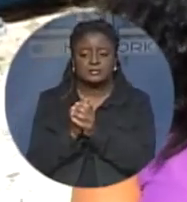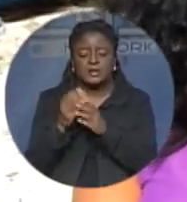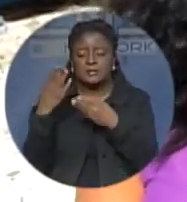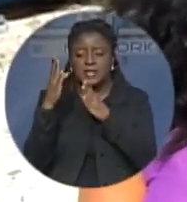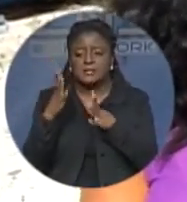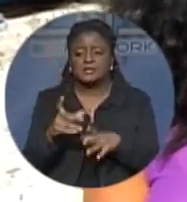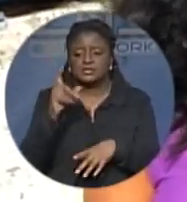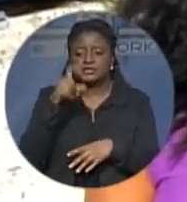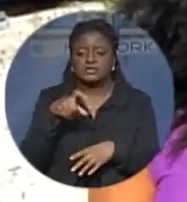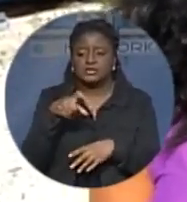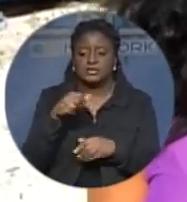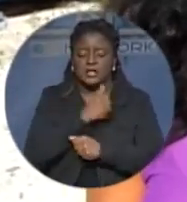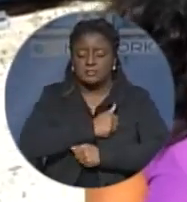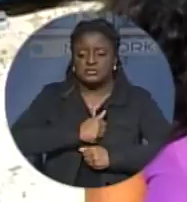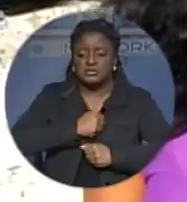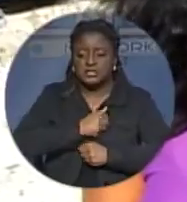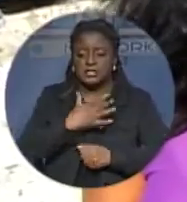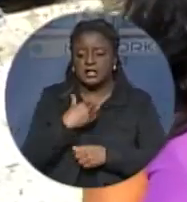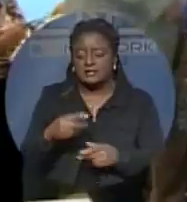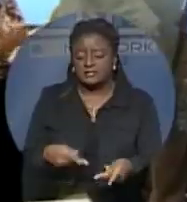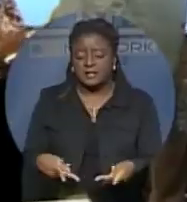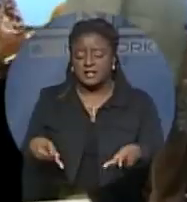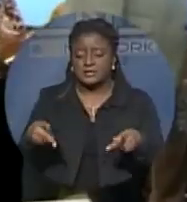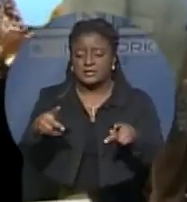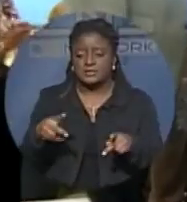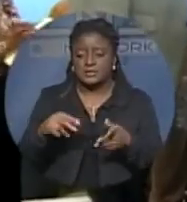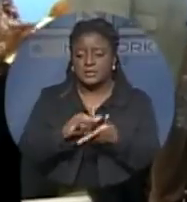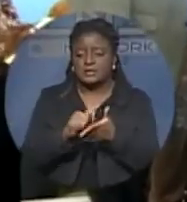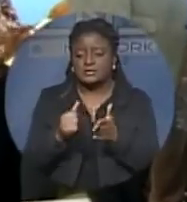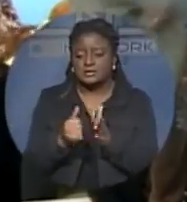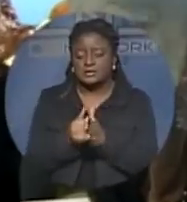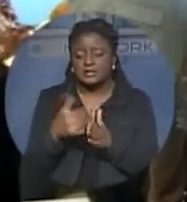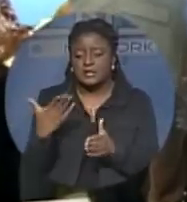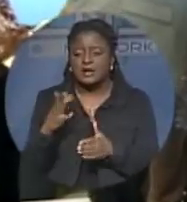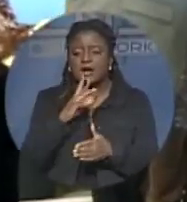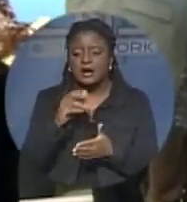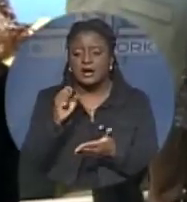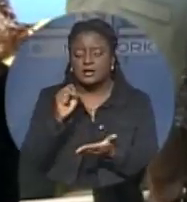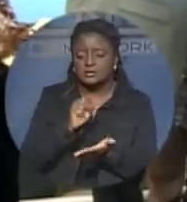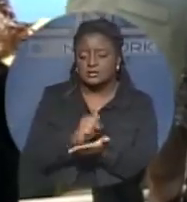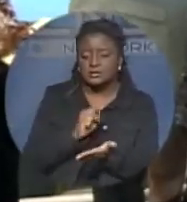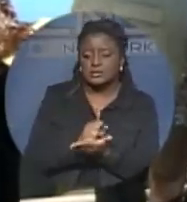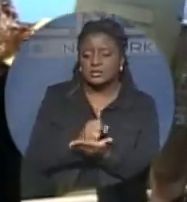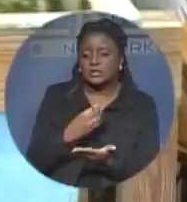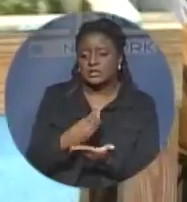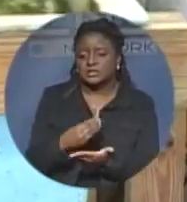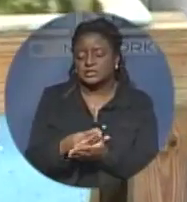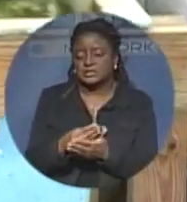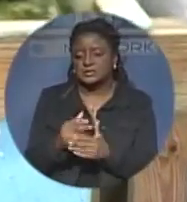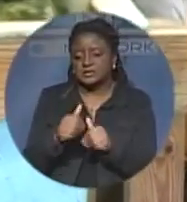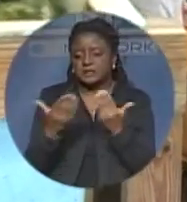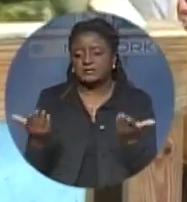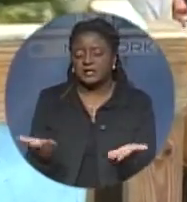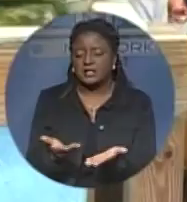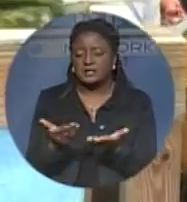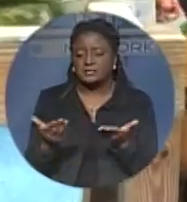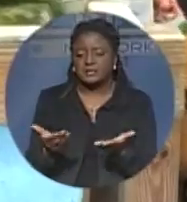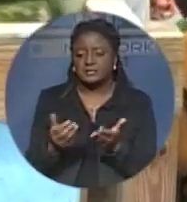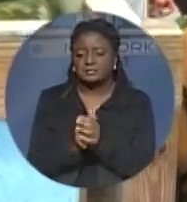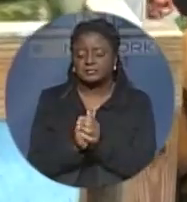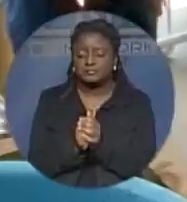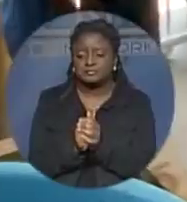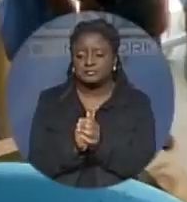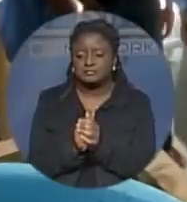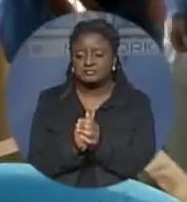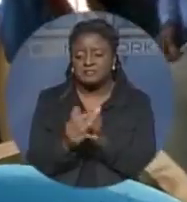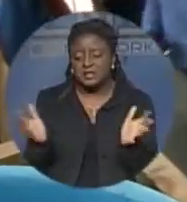next generation of young leaders coming up in the Bahamas. There are scholarships available. Accounts Administrator Danielle Gibson encourages students